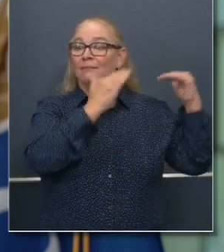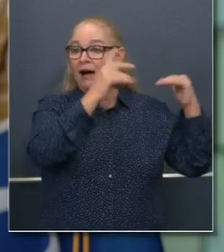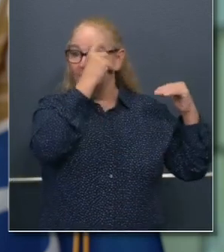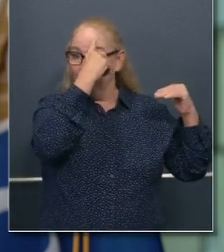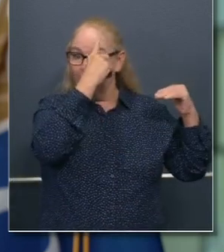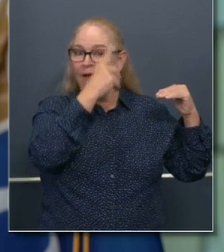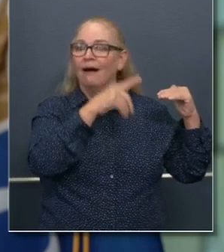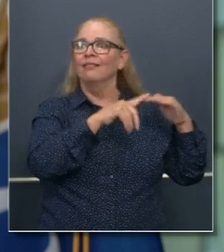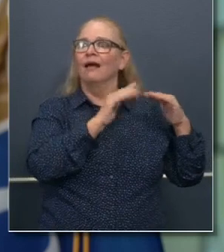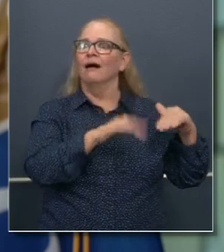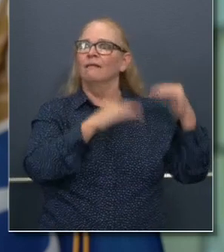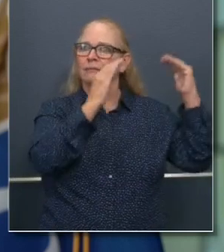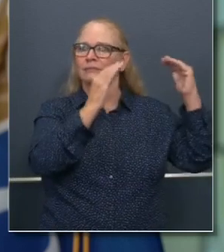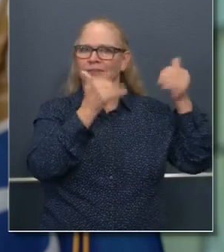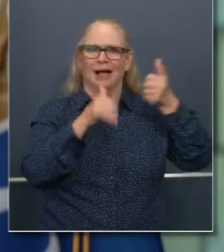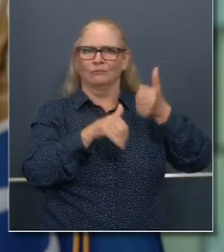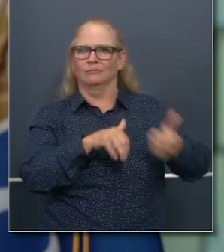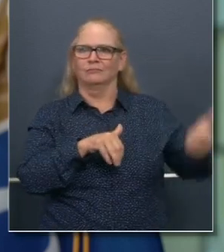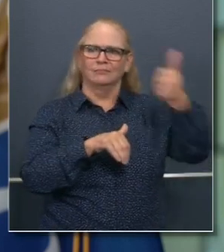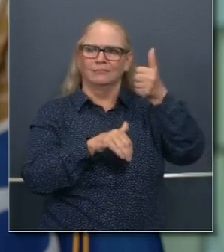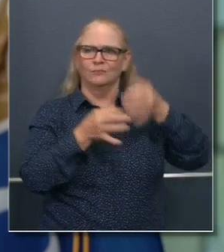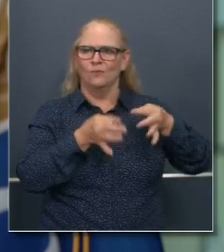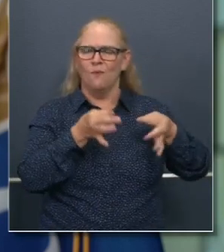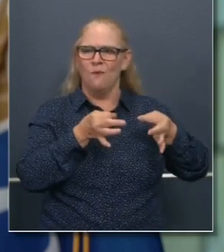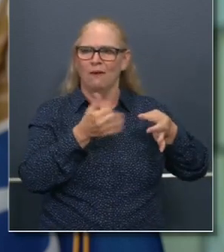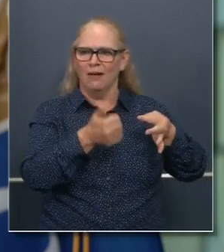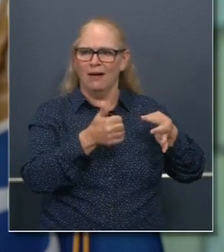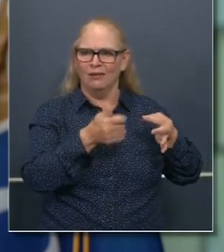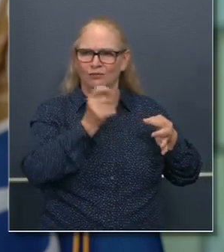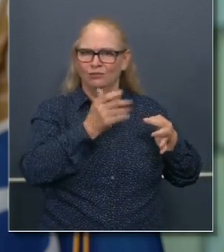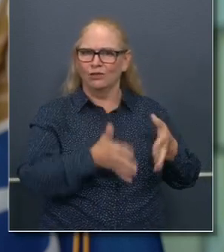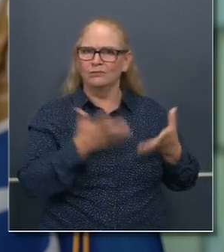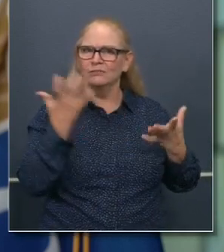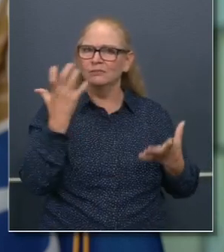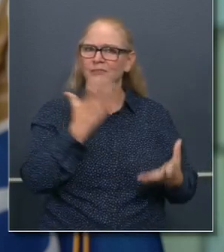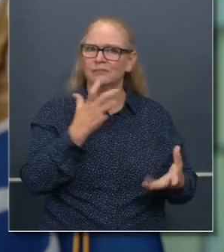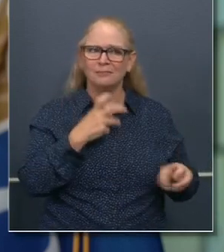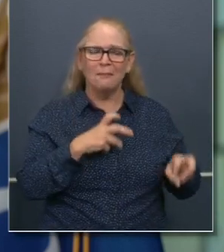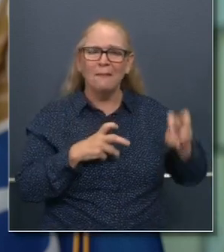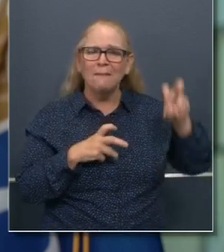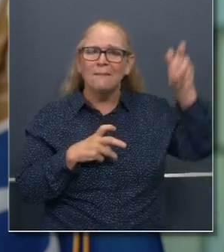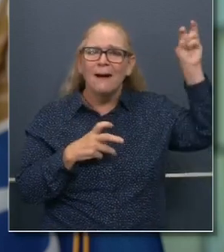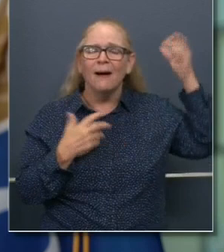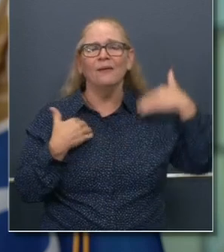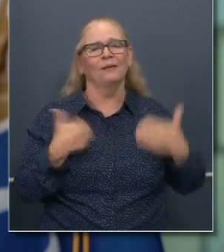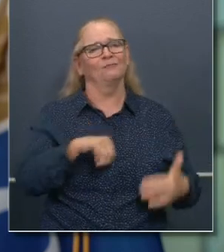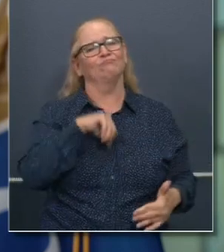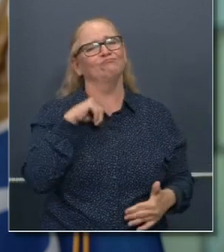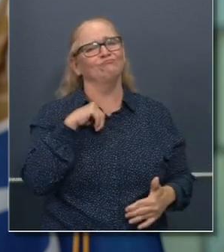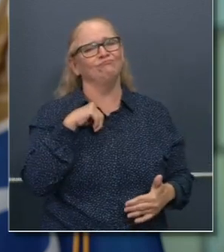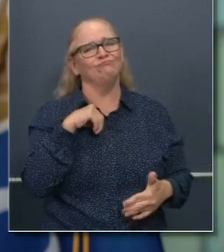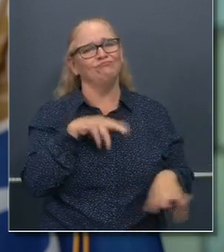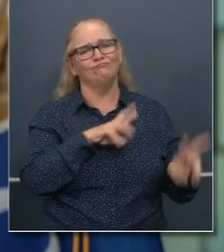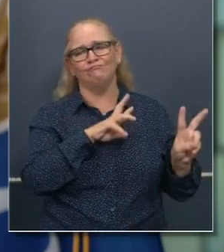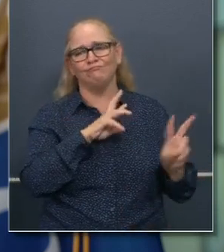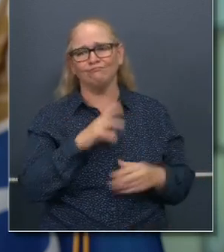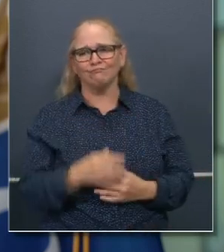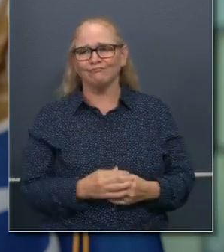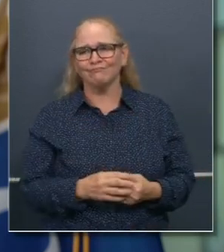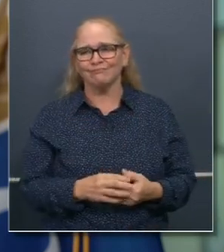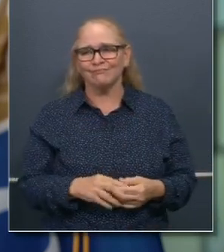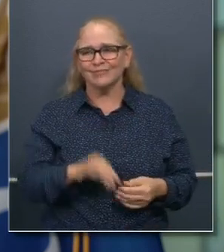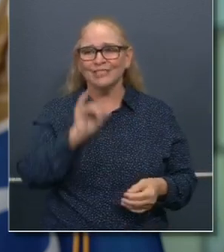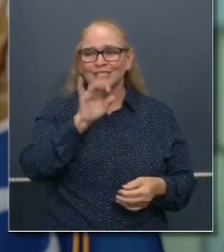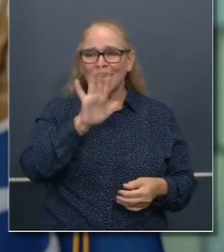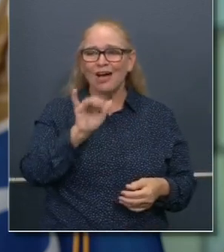you know, it's a proud place to sit there where, you know, great work was done by Pat Brown and Jerry Brown, among many others, Schwarzenegger.